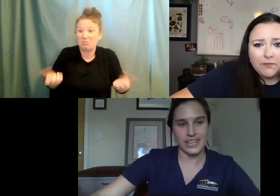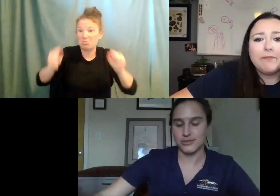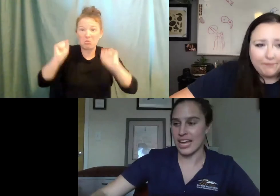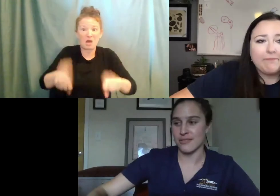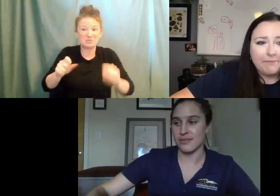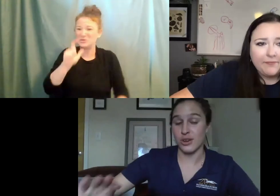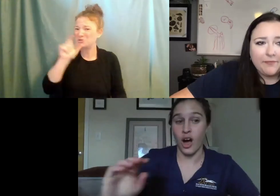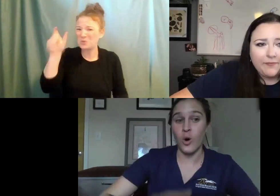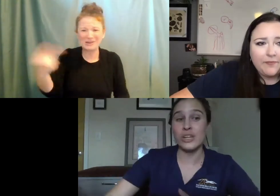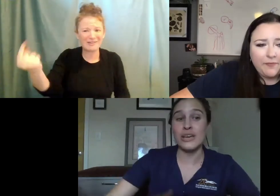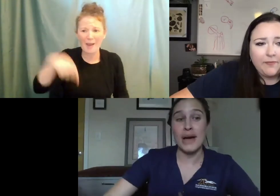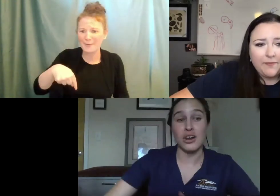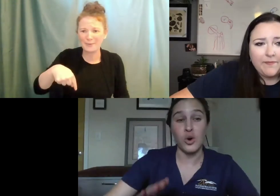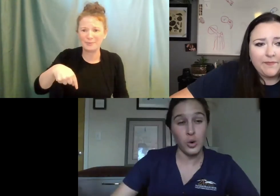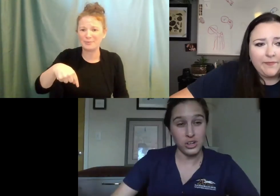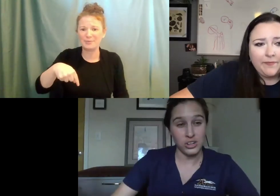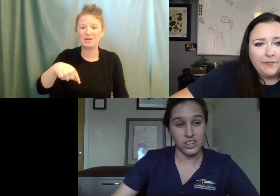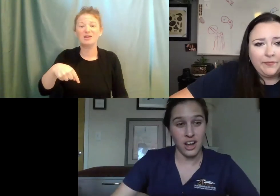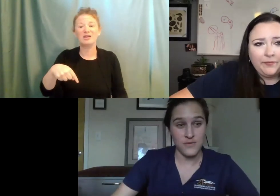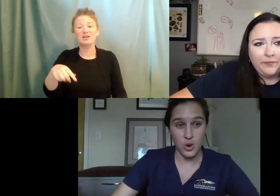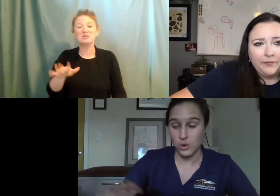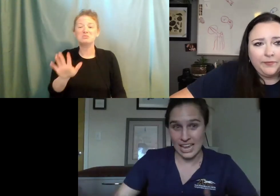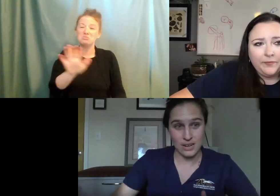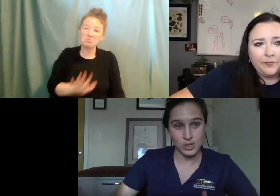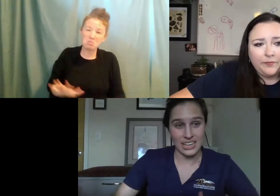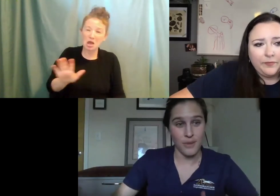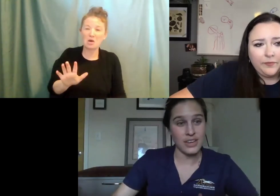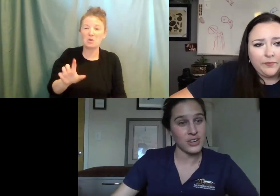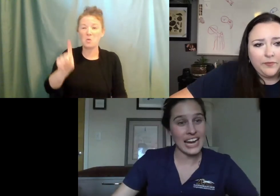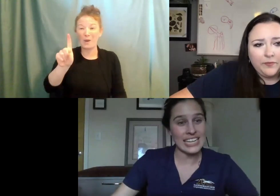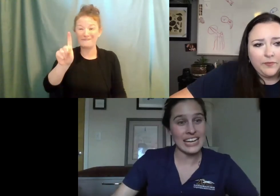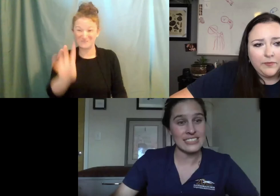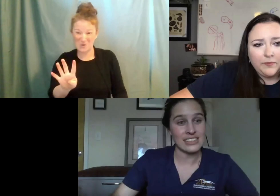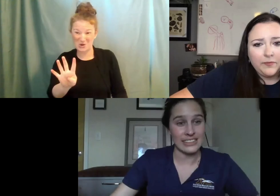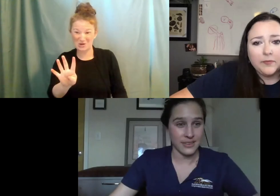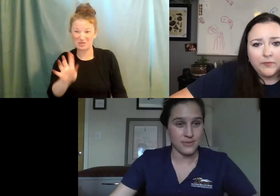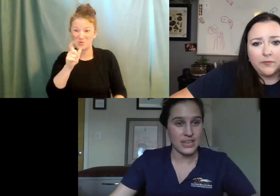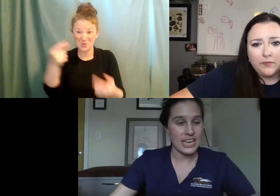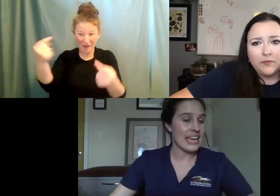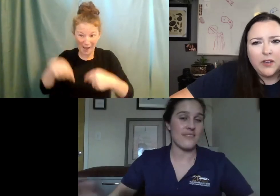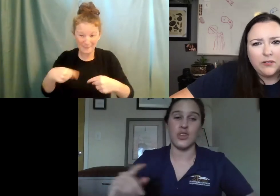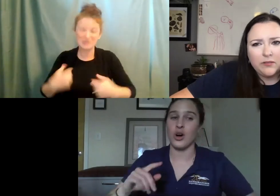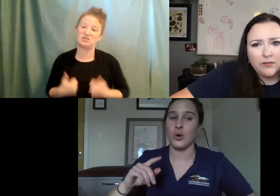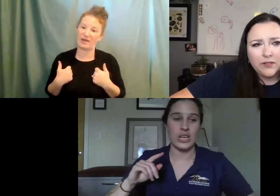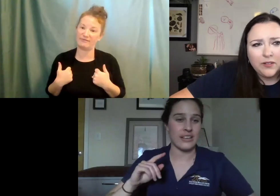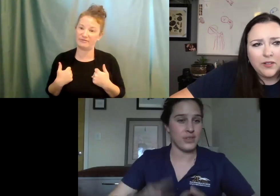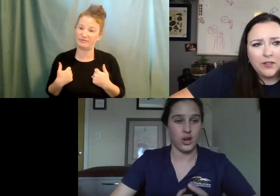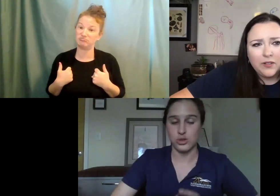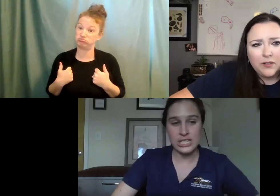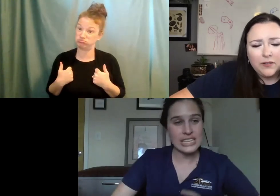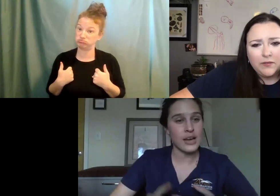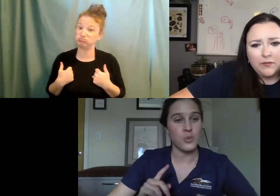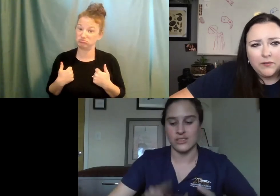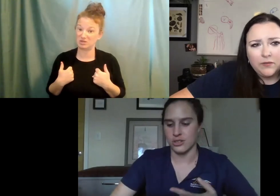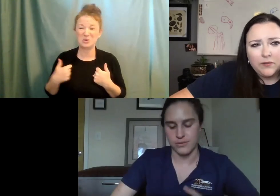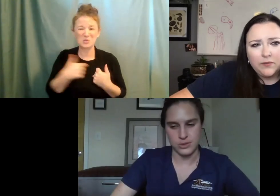us that, and only about a quarter of those animals that come in for cat attacks live, even though we, you